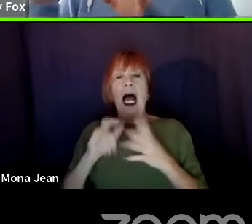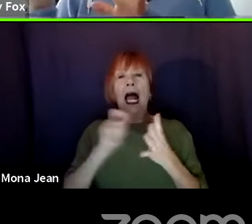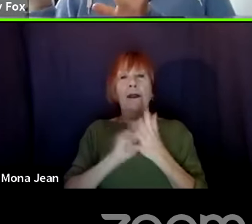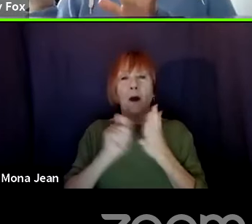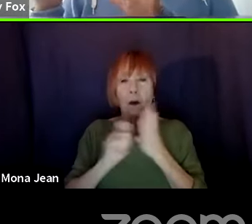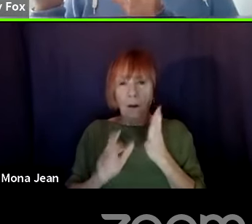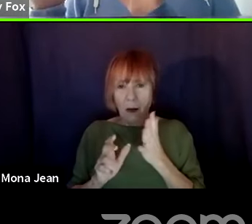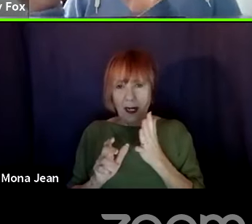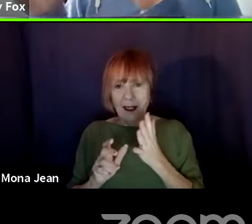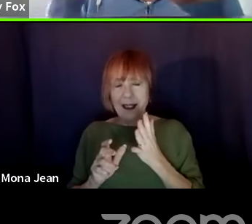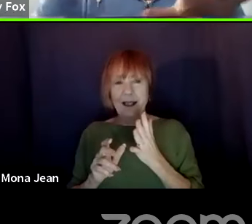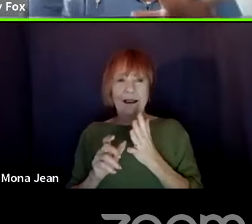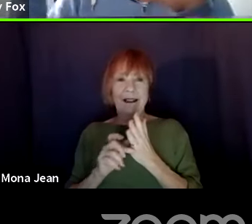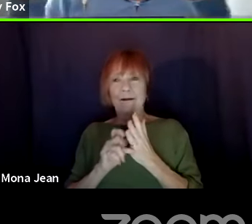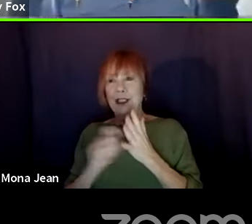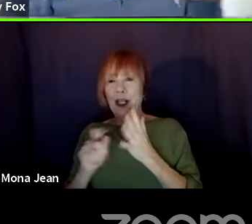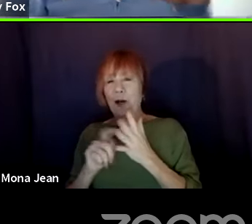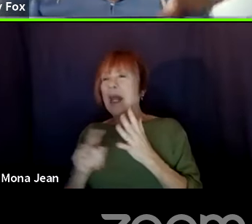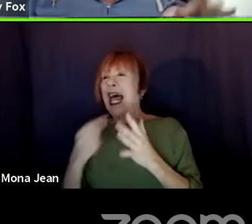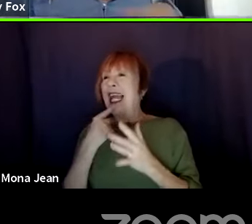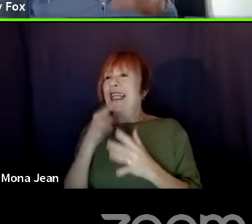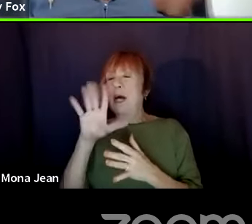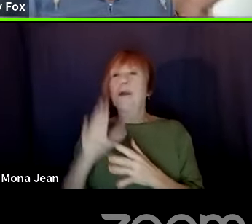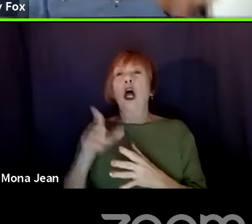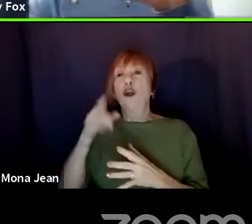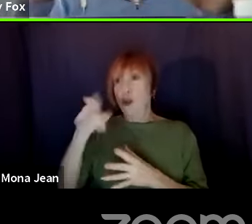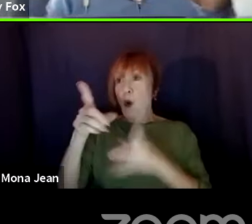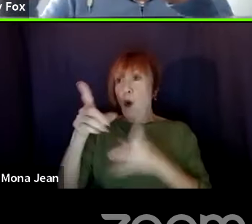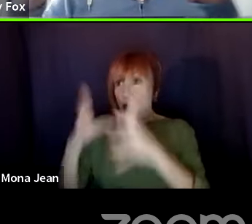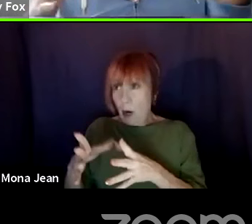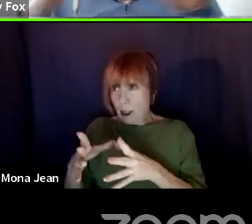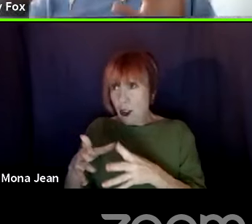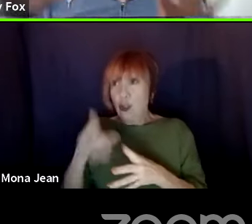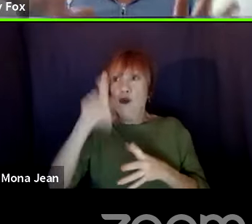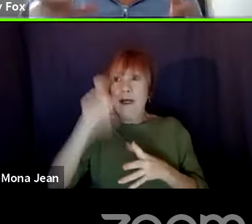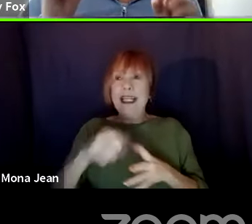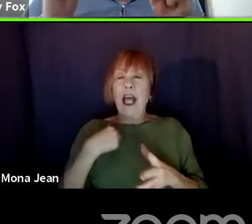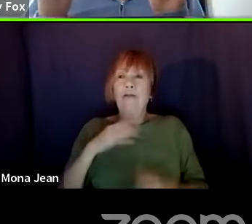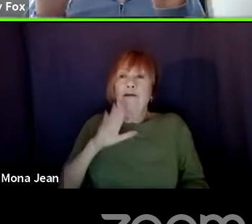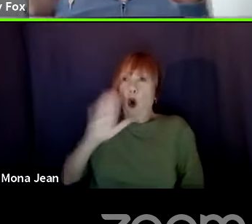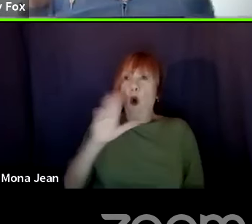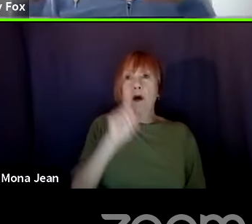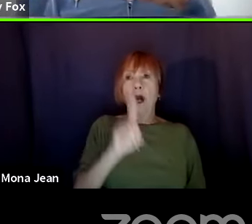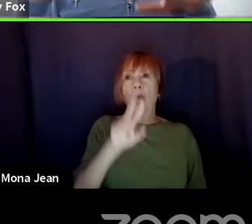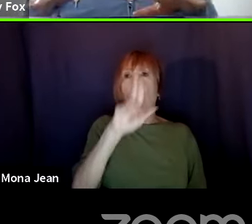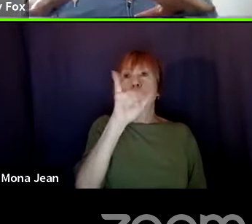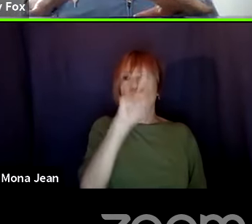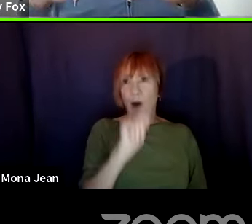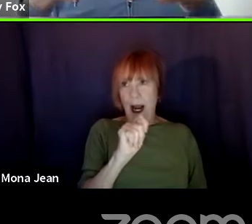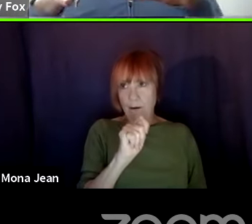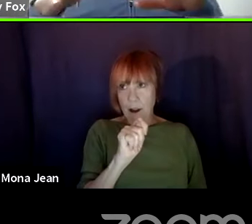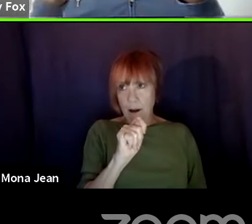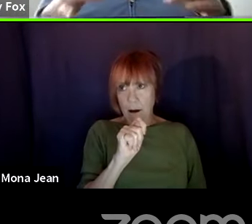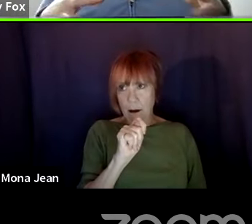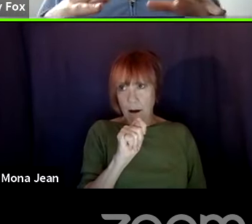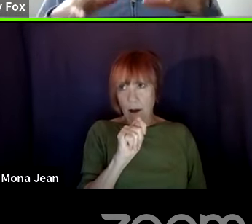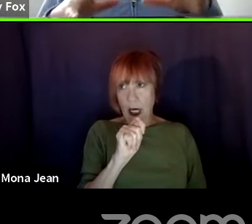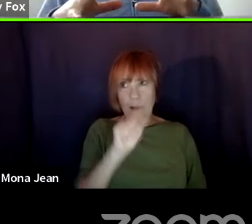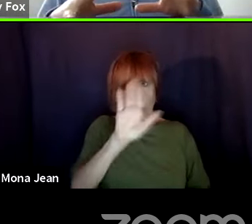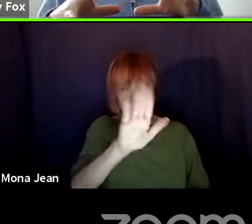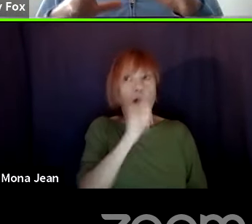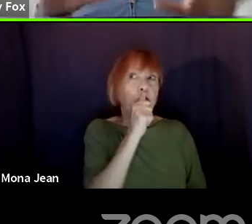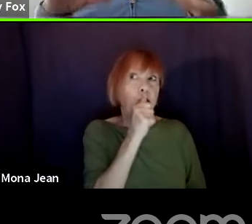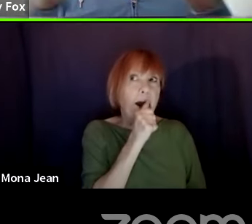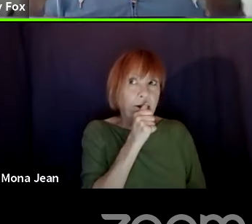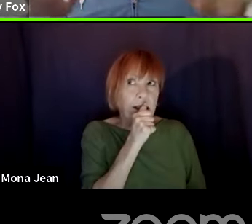that's your director's draft, where you have all those notes of, like, the way you want the actor to say it, so you can direct them, but that is not the draft that you want people reading